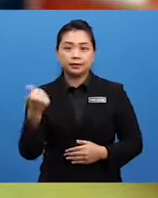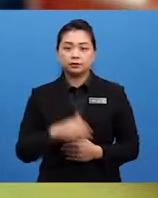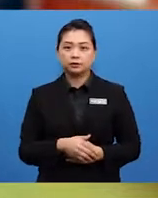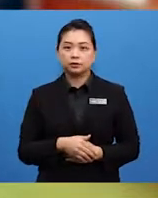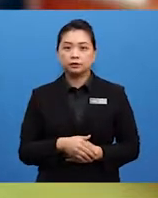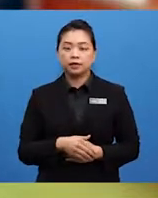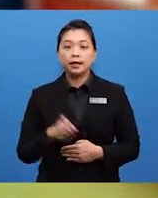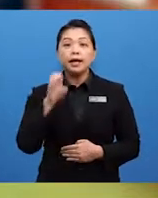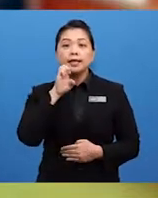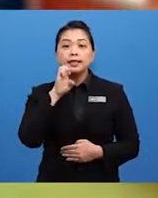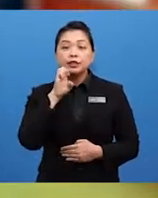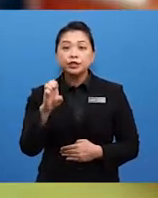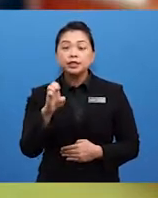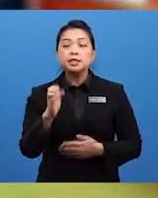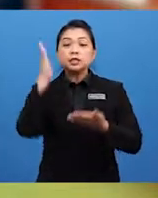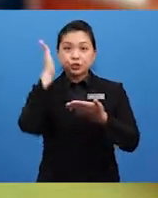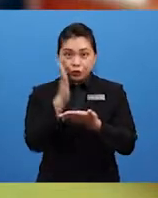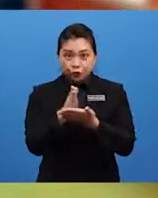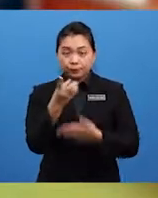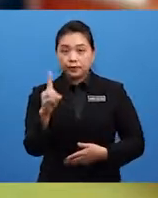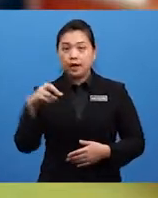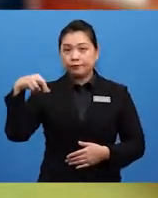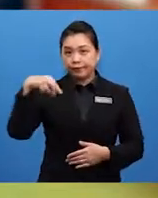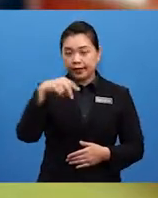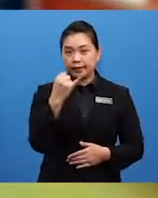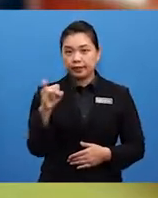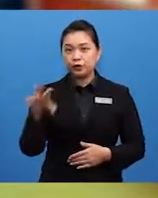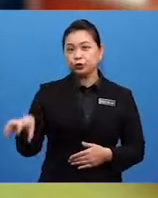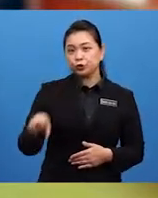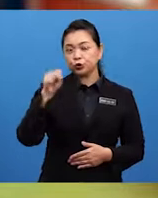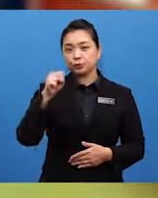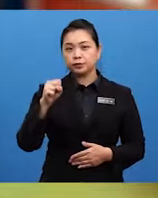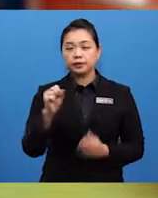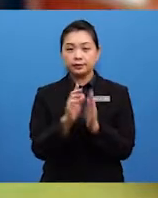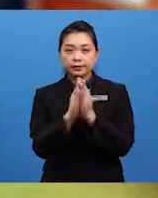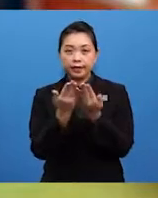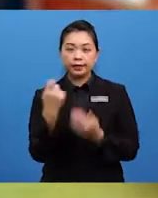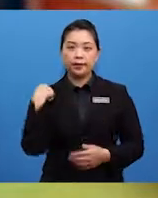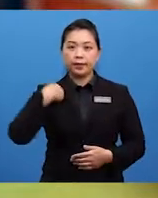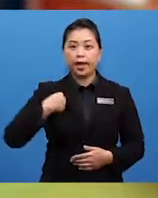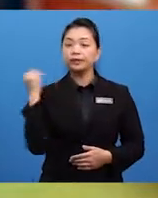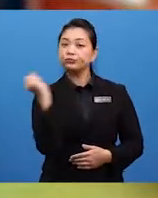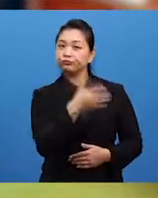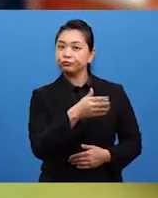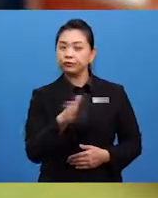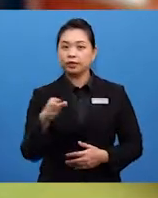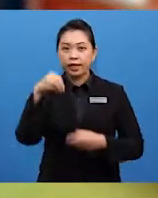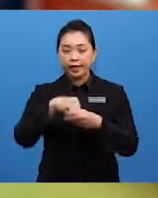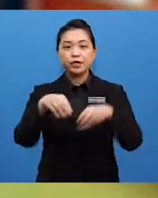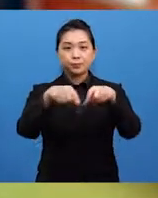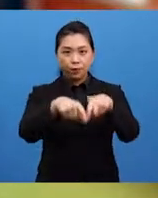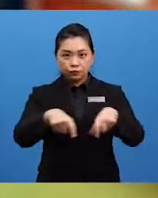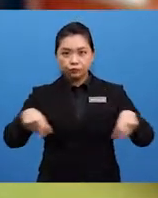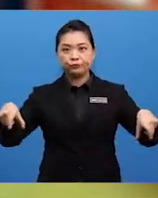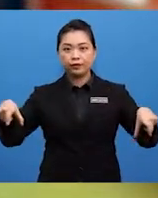She stopped running, took the diary out of her bag, and threw it into the monsoon